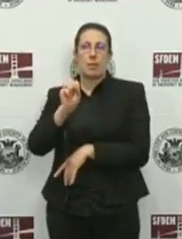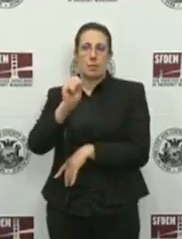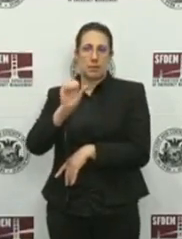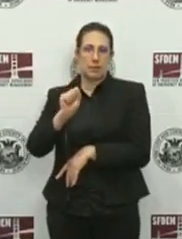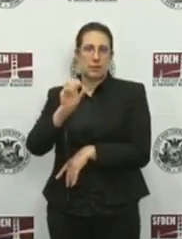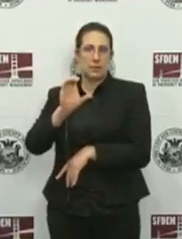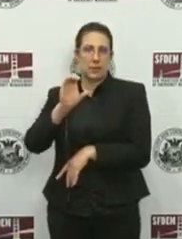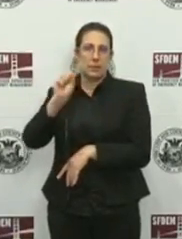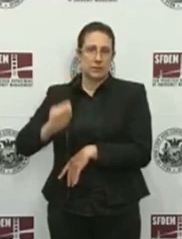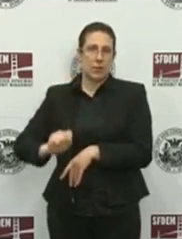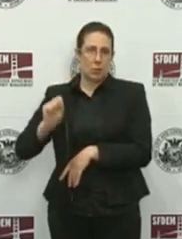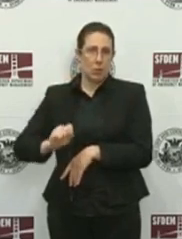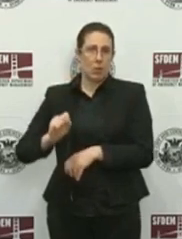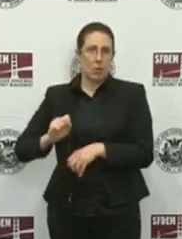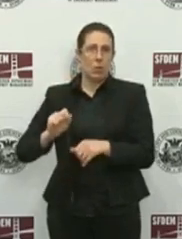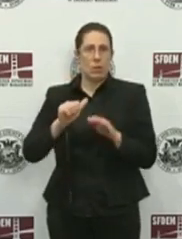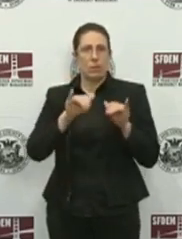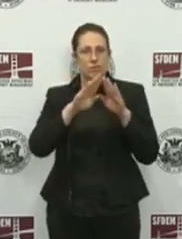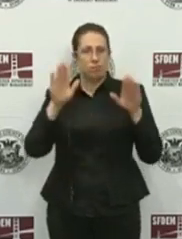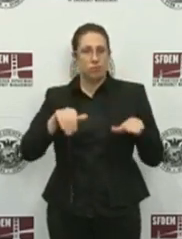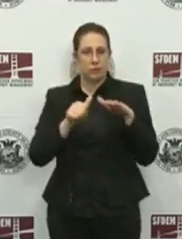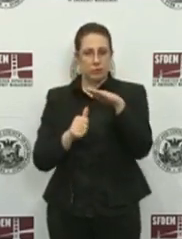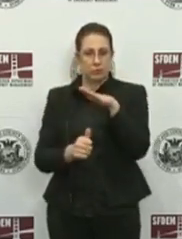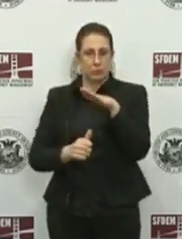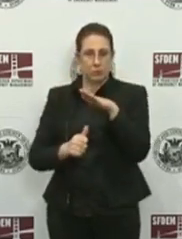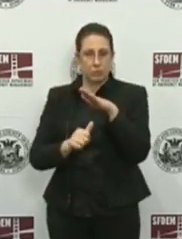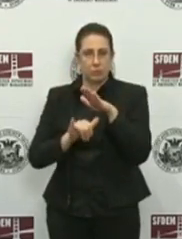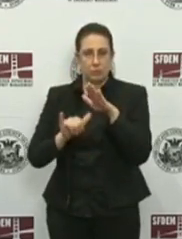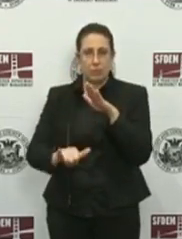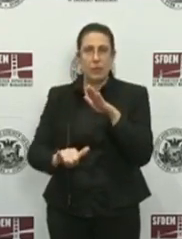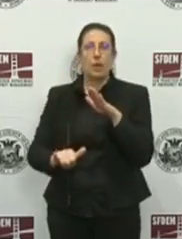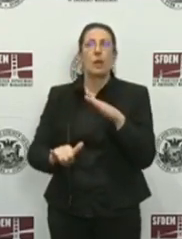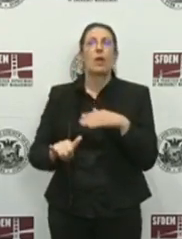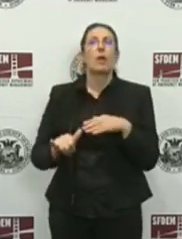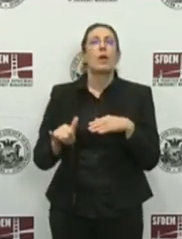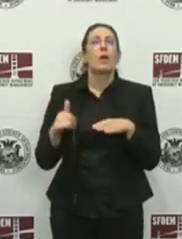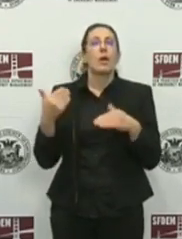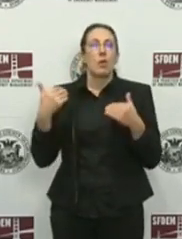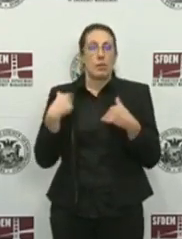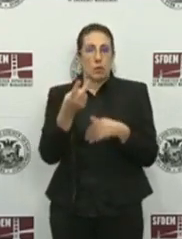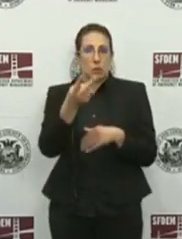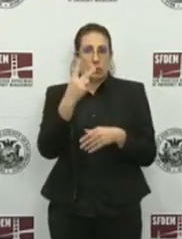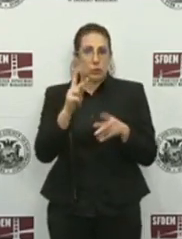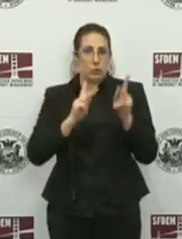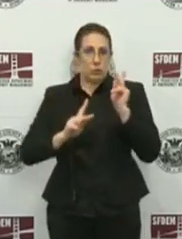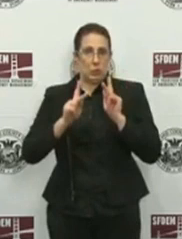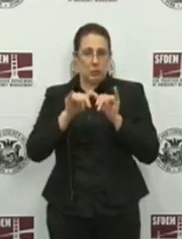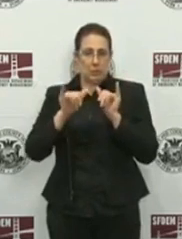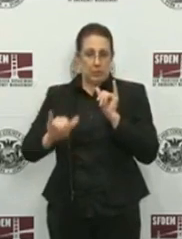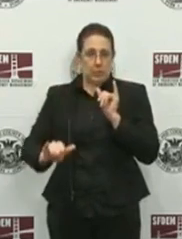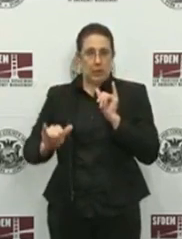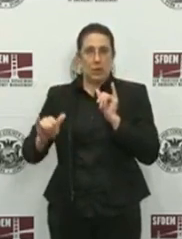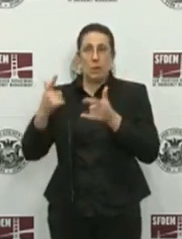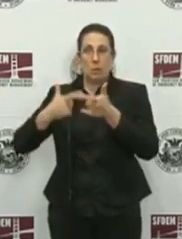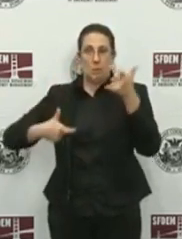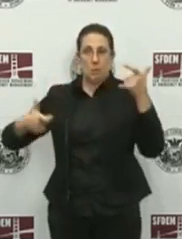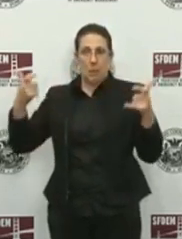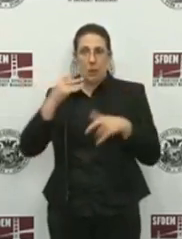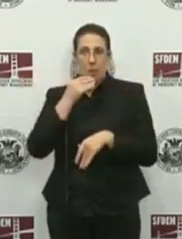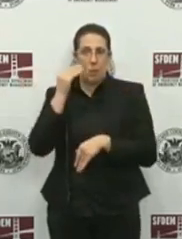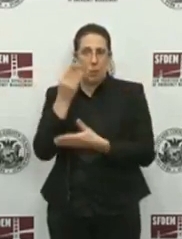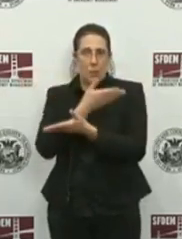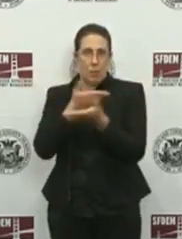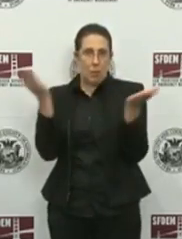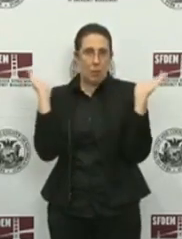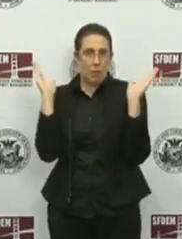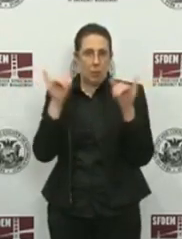On Sunday, we confirmed that two guests of MSC South, San Francisco's largest homeless shelter, had tested